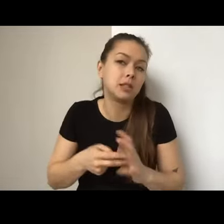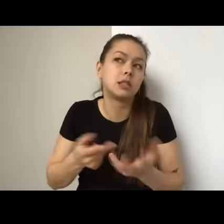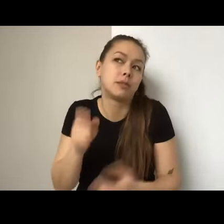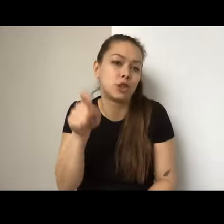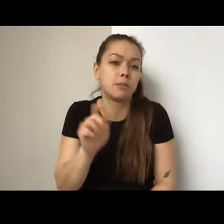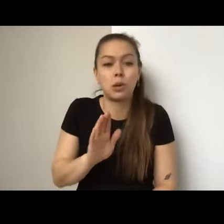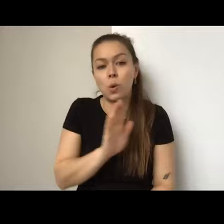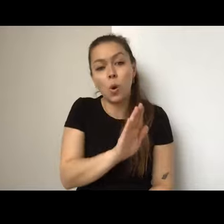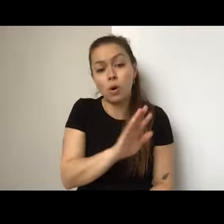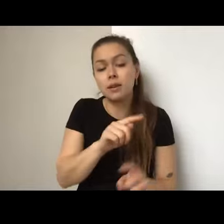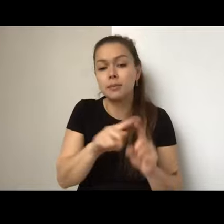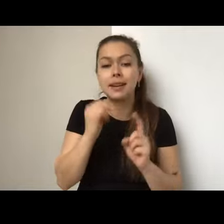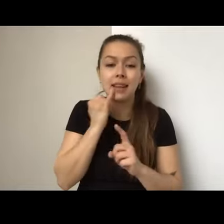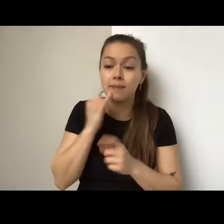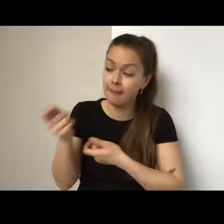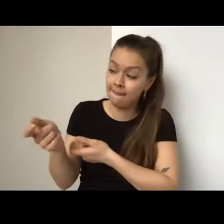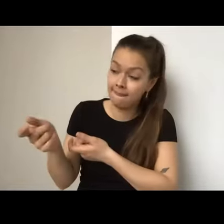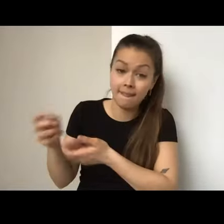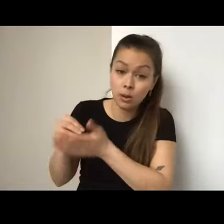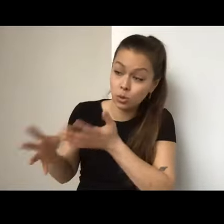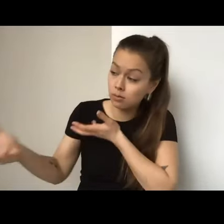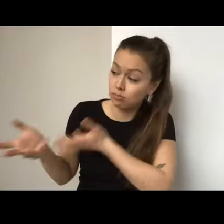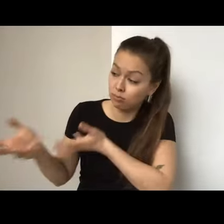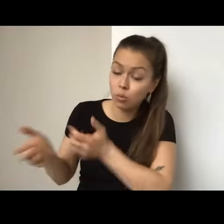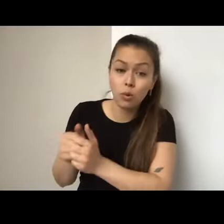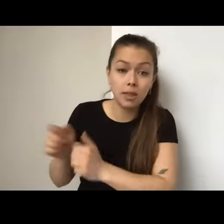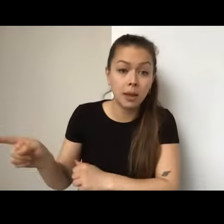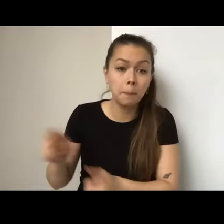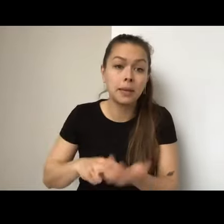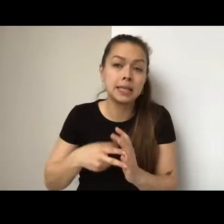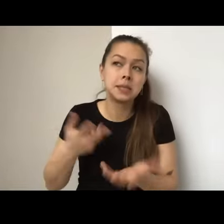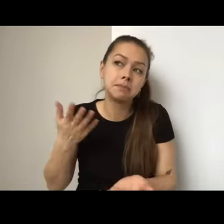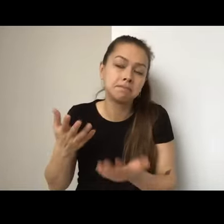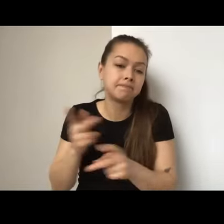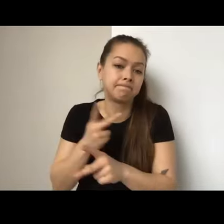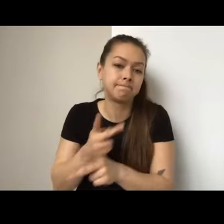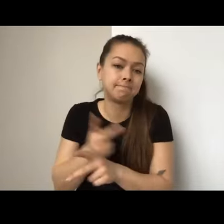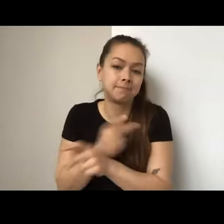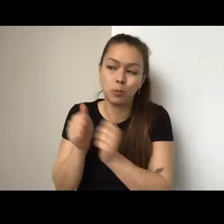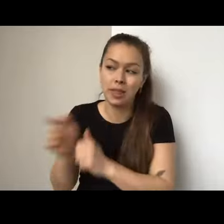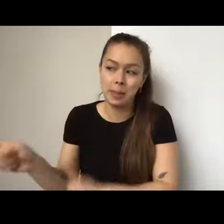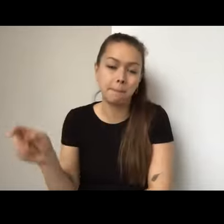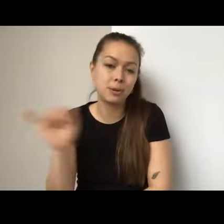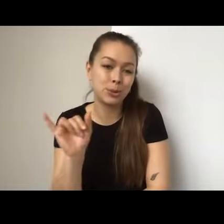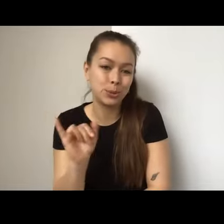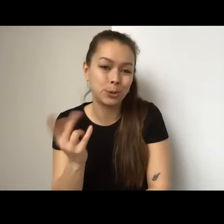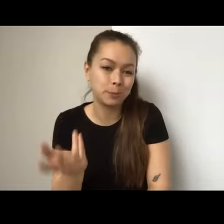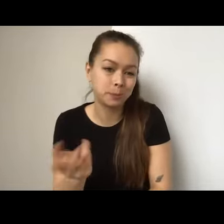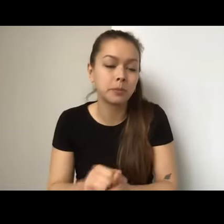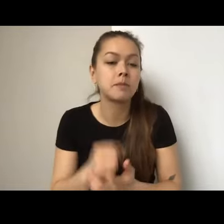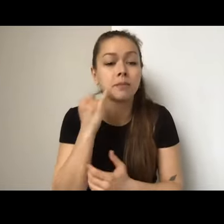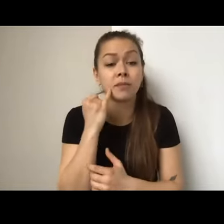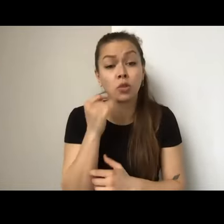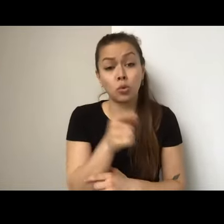engaging students, that's something that you could work out with them. Um, but if you're, if you're providing the financial